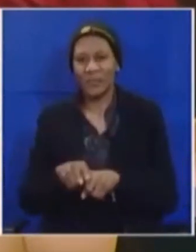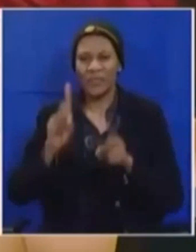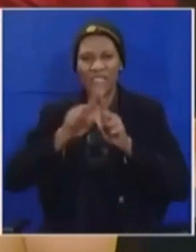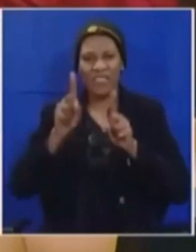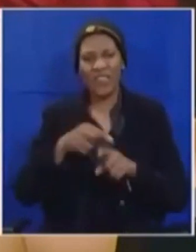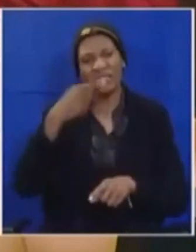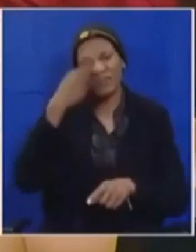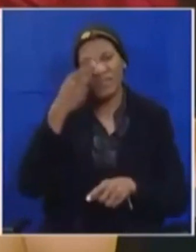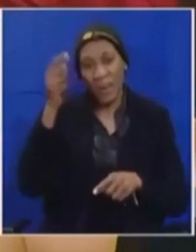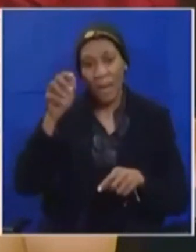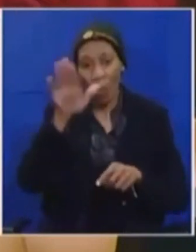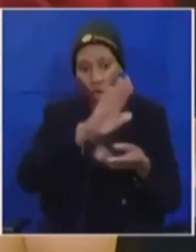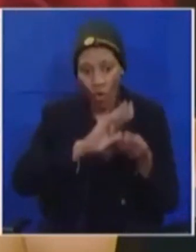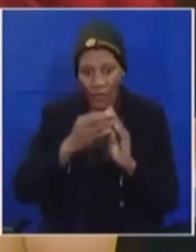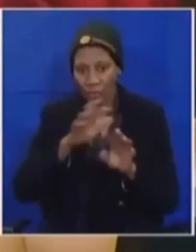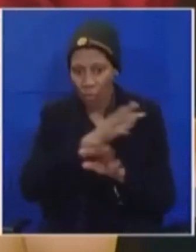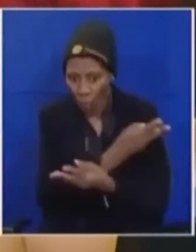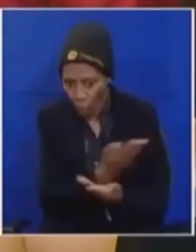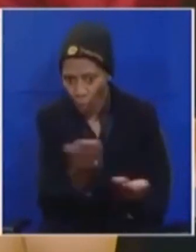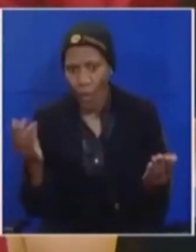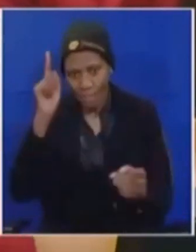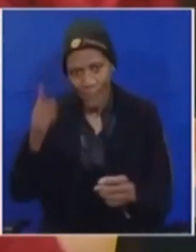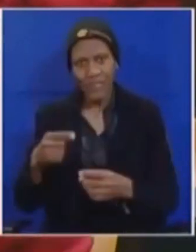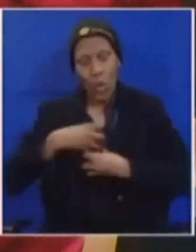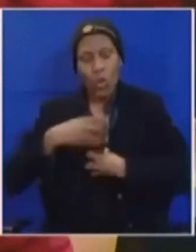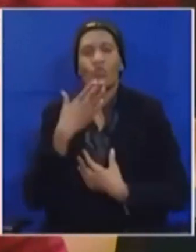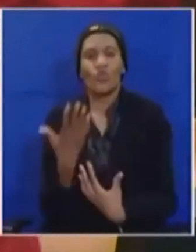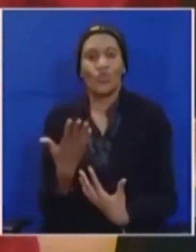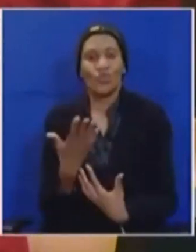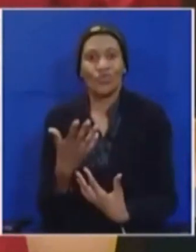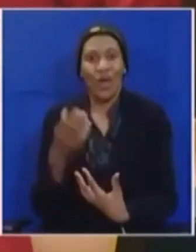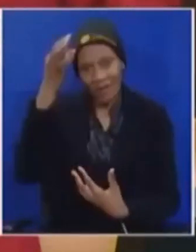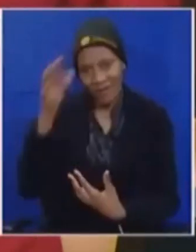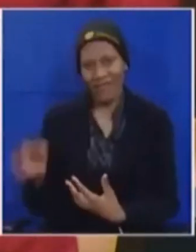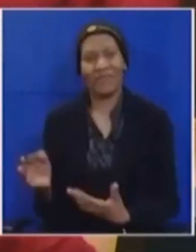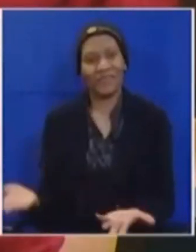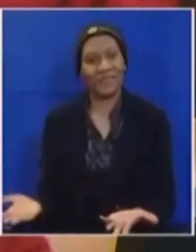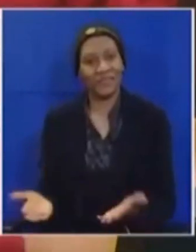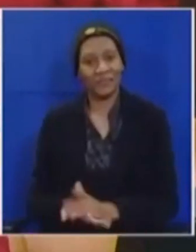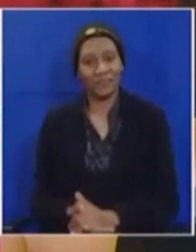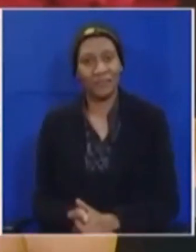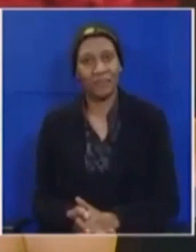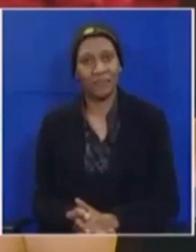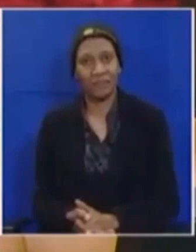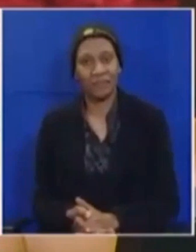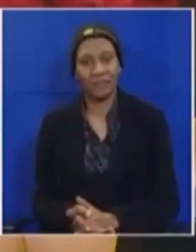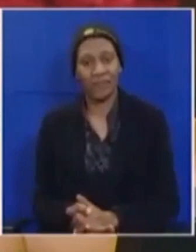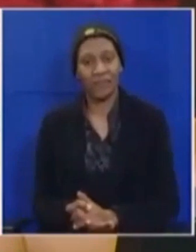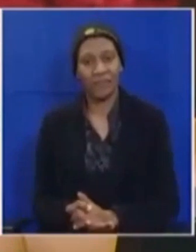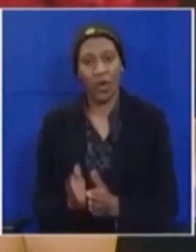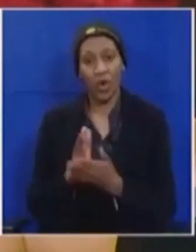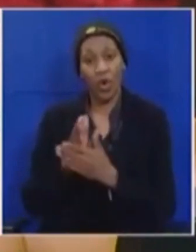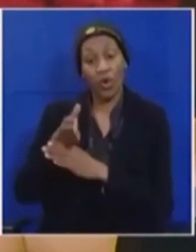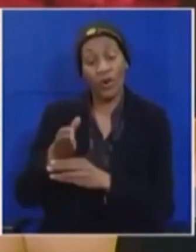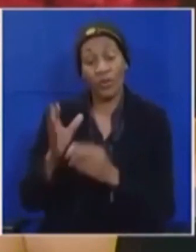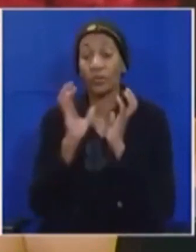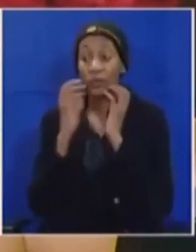must be owned by the state because this thing of title deeds your